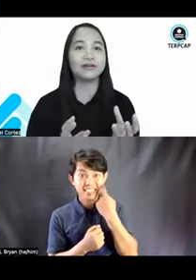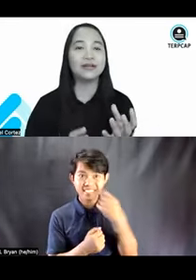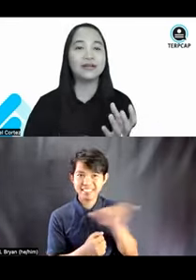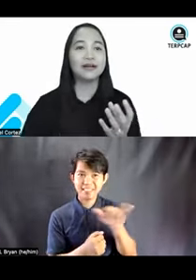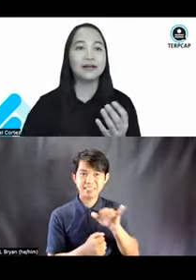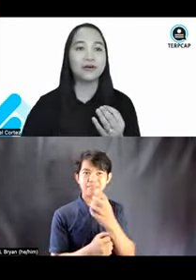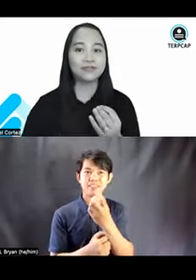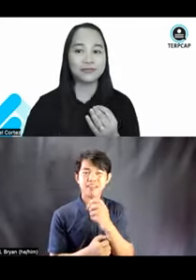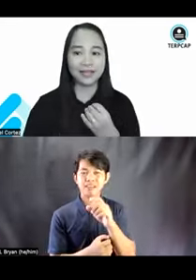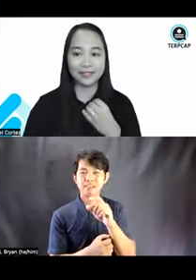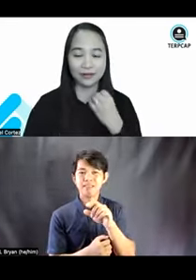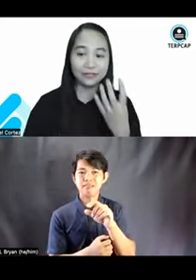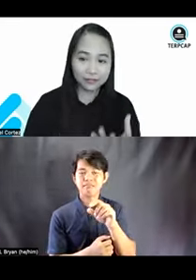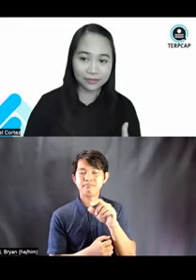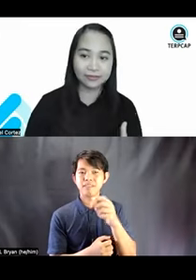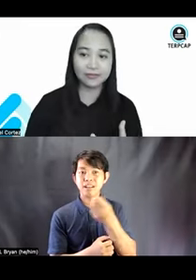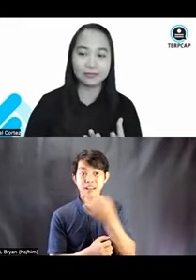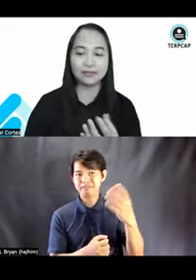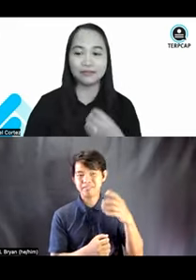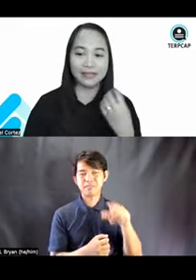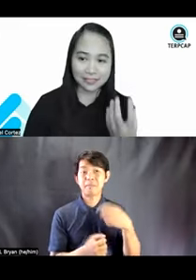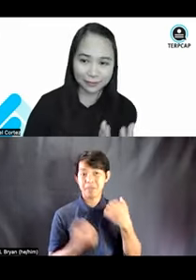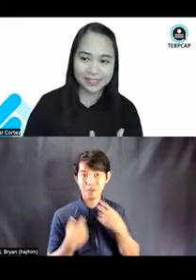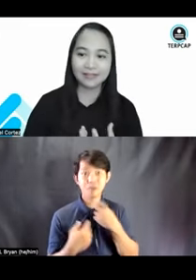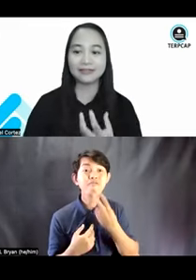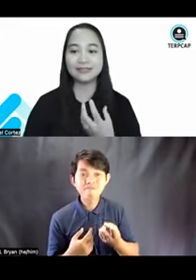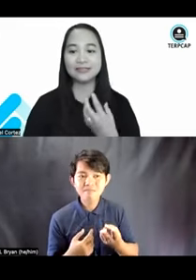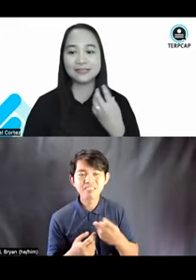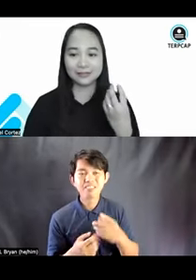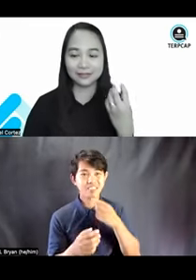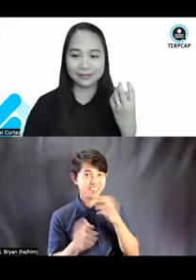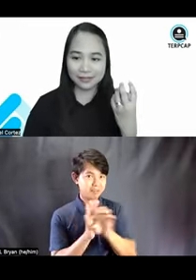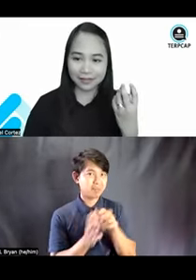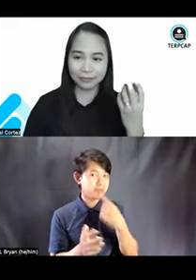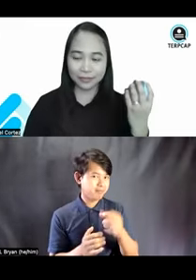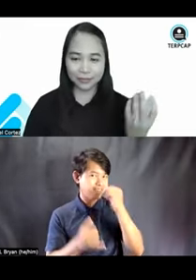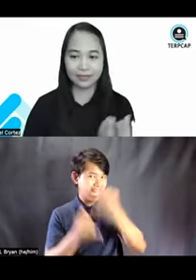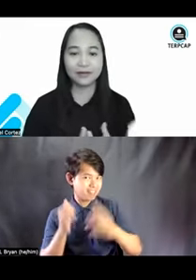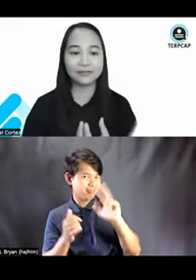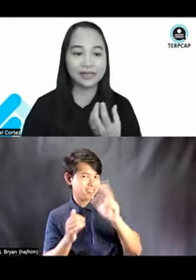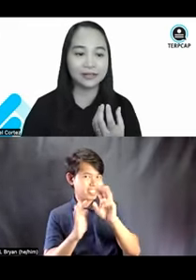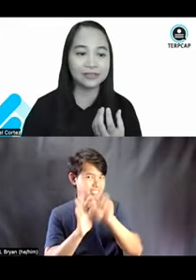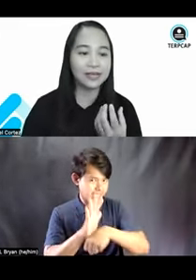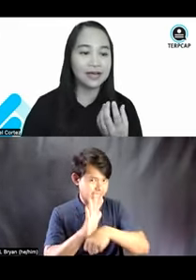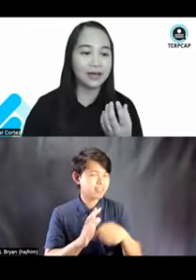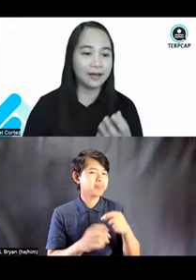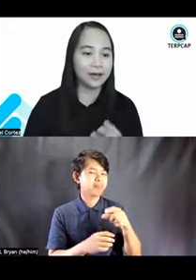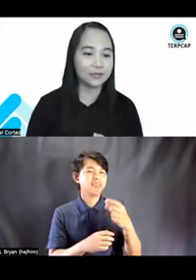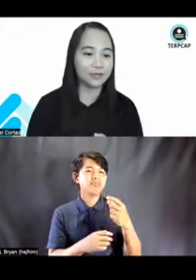so we are also adding audio last 30 seconds. You know, we're doing a countdown.